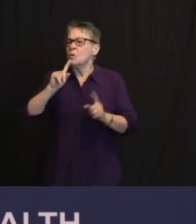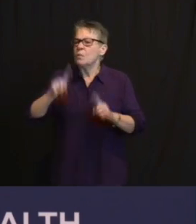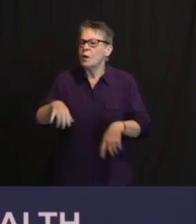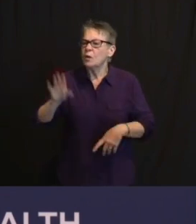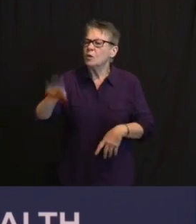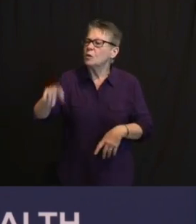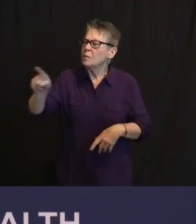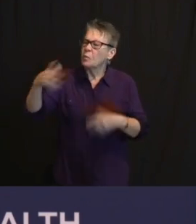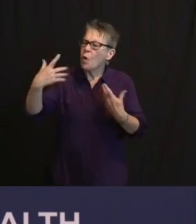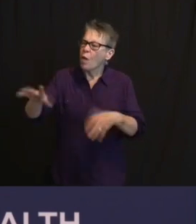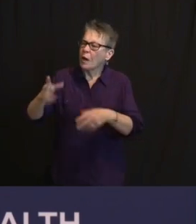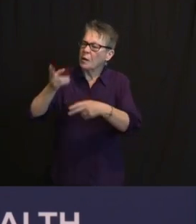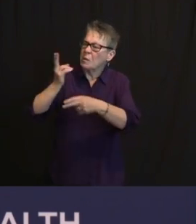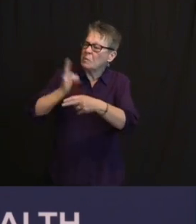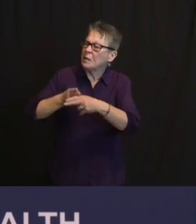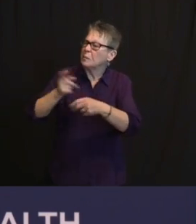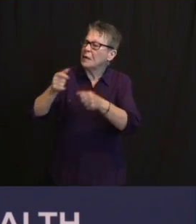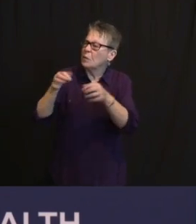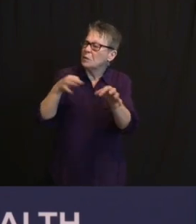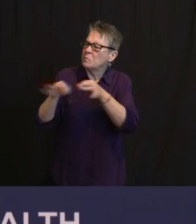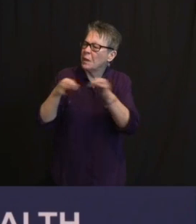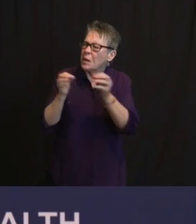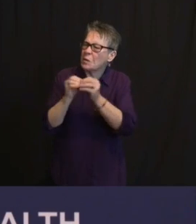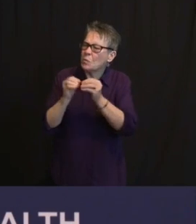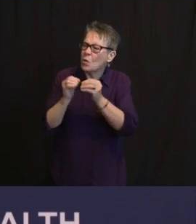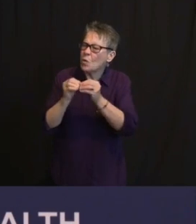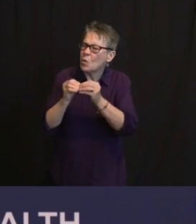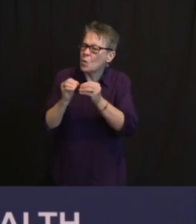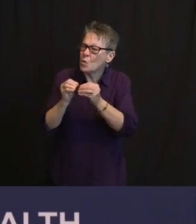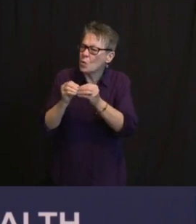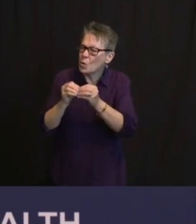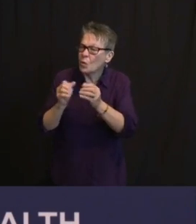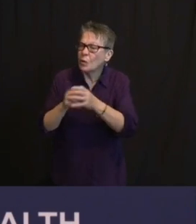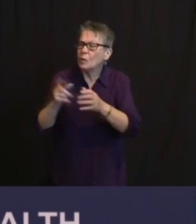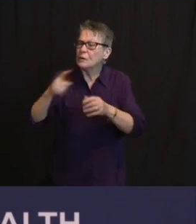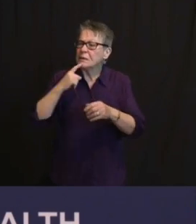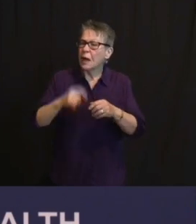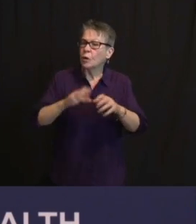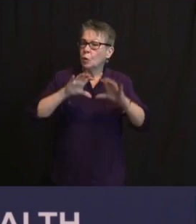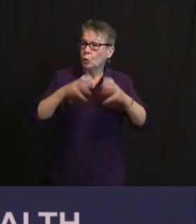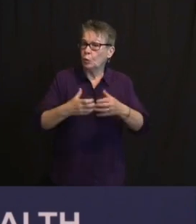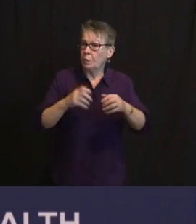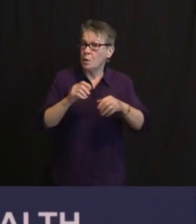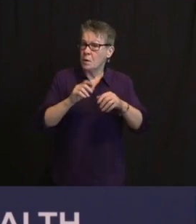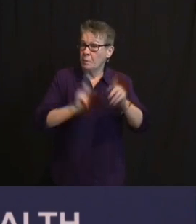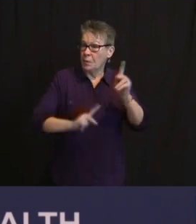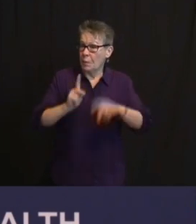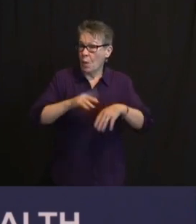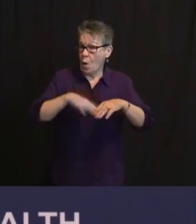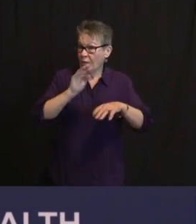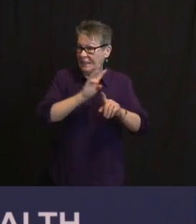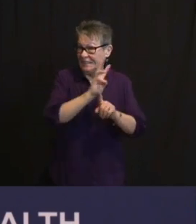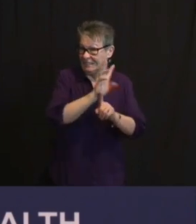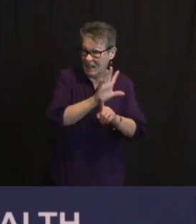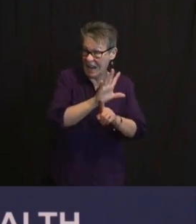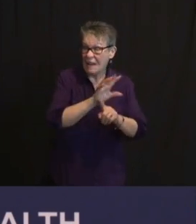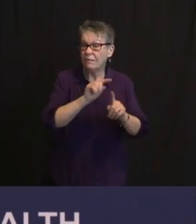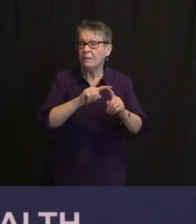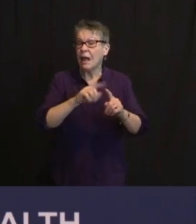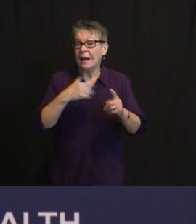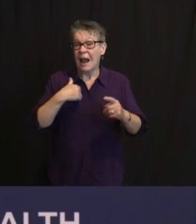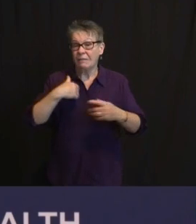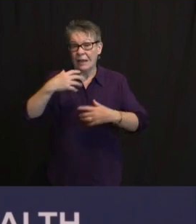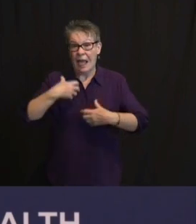ON THIS. THOSE 65 AND OLDER AND THOSE WITH MEDICAL CONDITIONS WHO HAVE NOT YET BEEN ABLE TO GET A VACCINE APPOINTMENT MAY BE DISMAYED